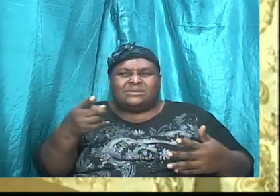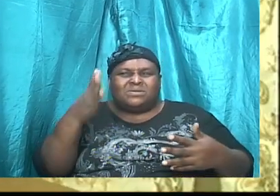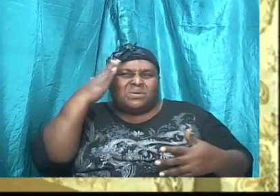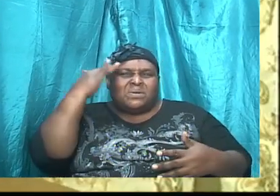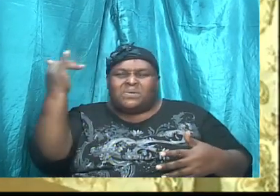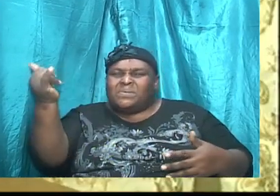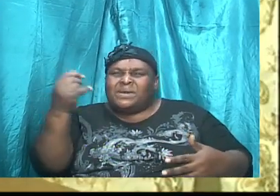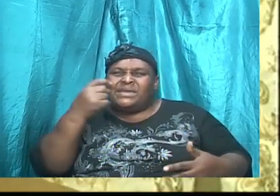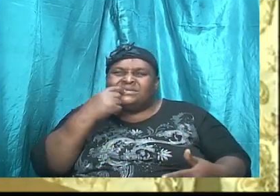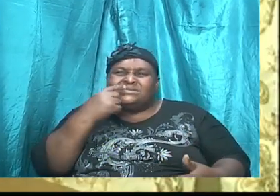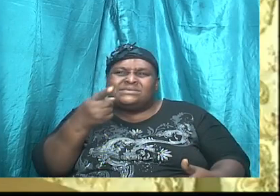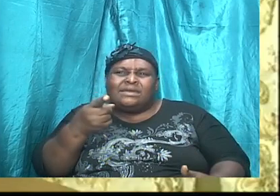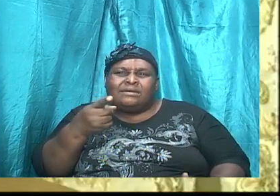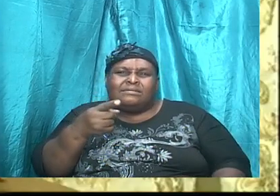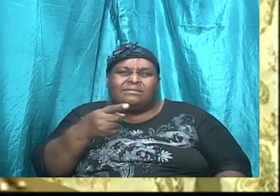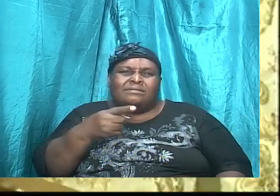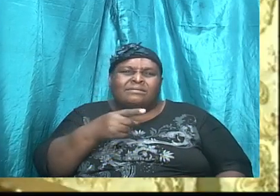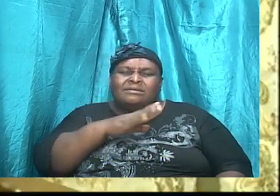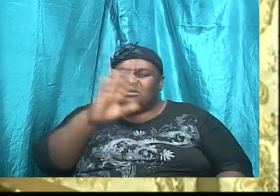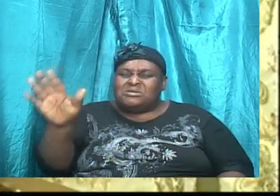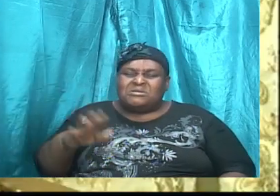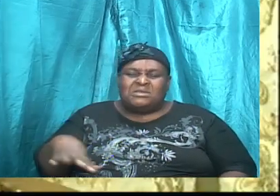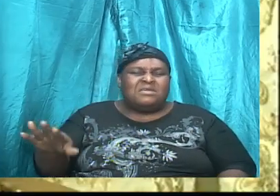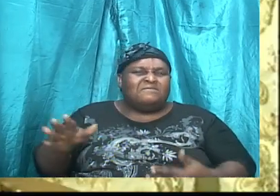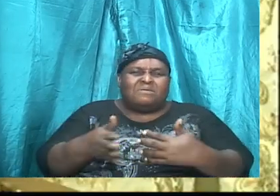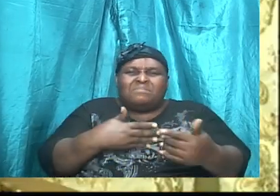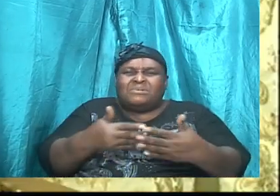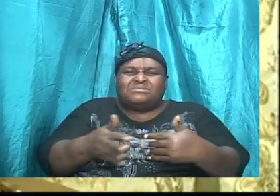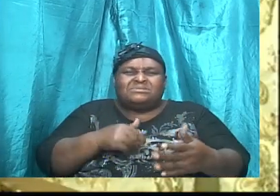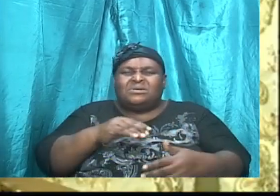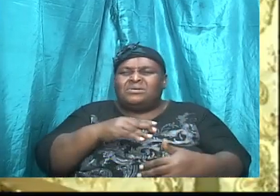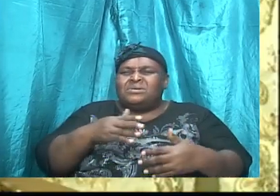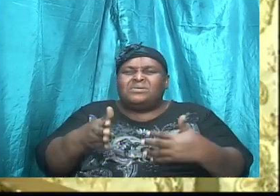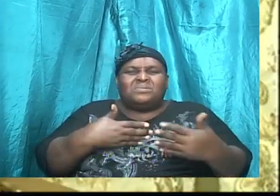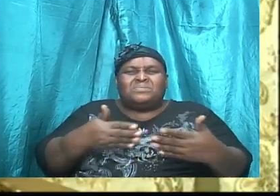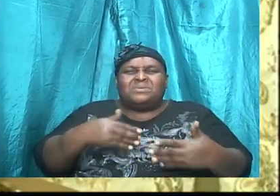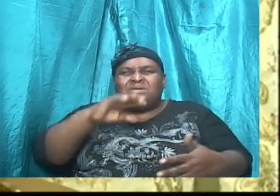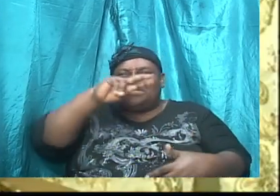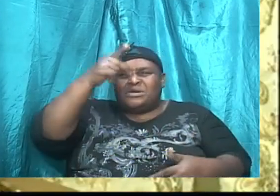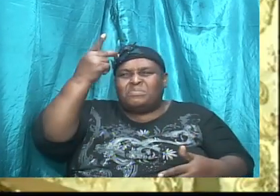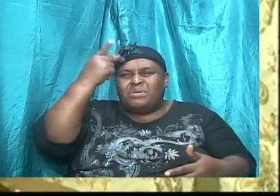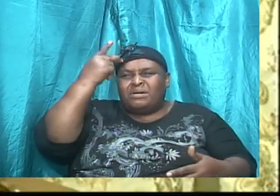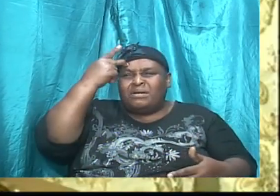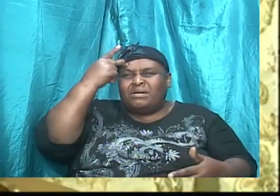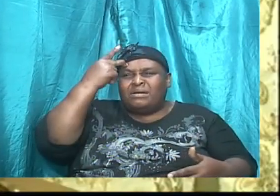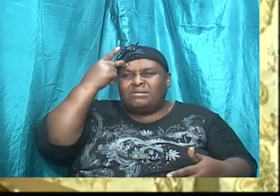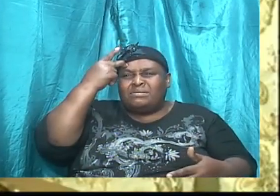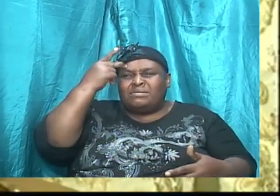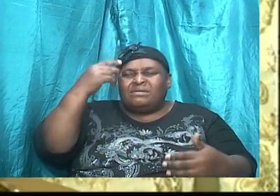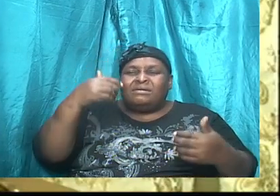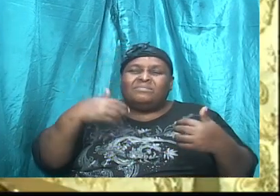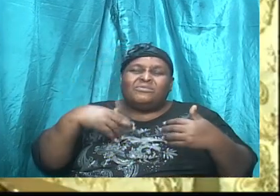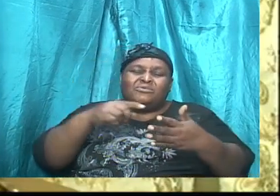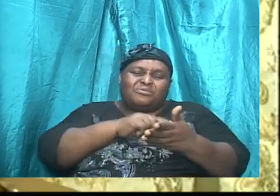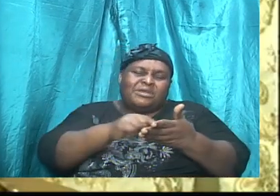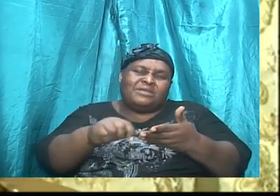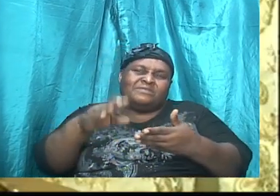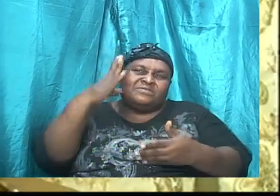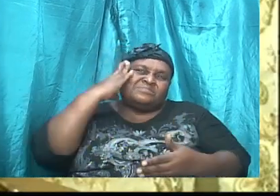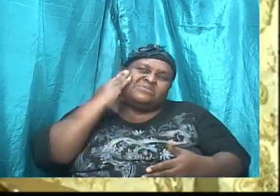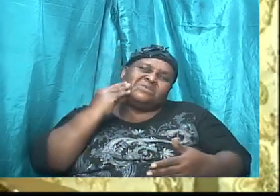it didn't matter whether Paul, as he was right here of his experience and of his struggle,